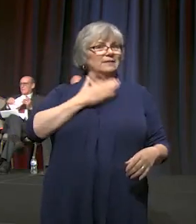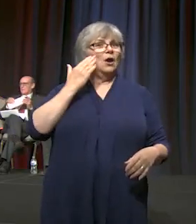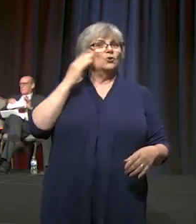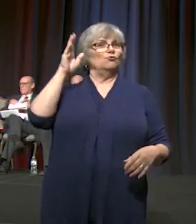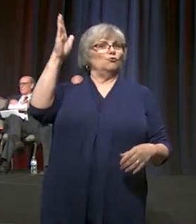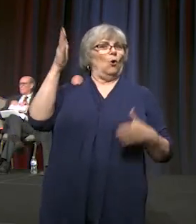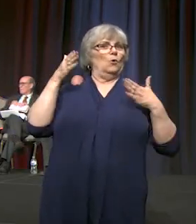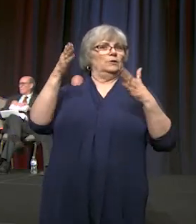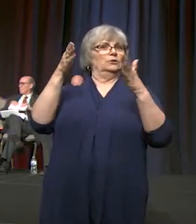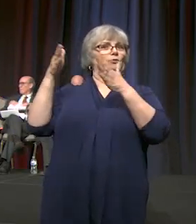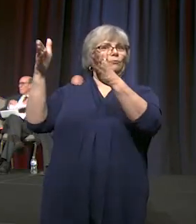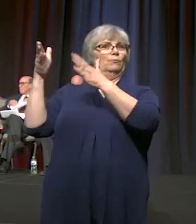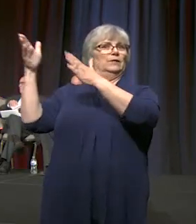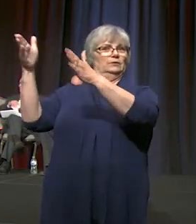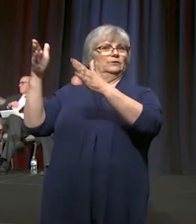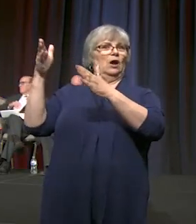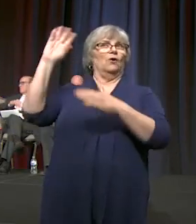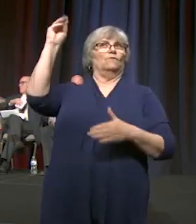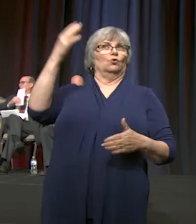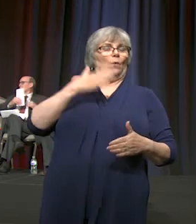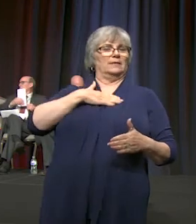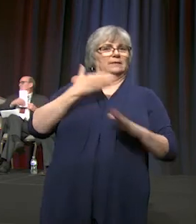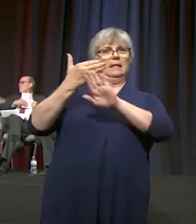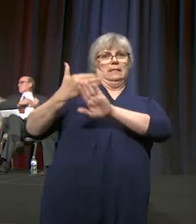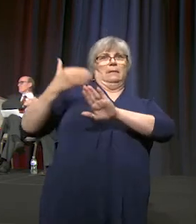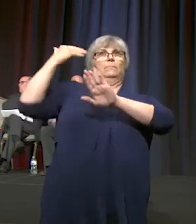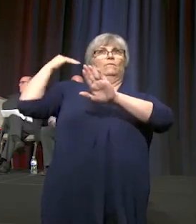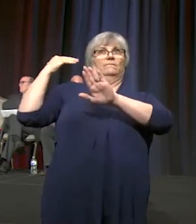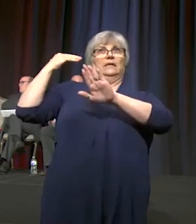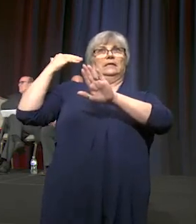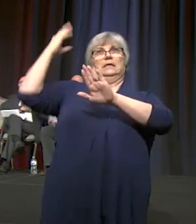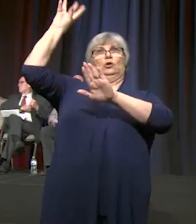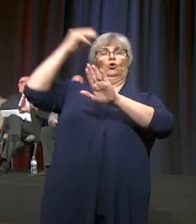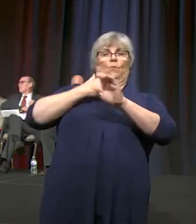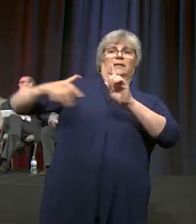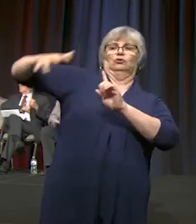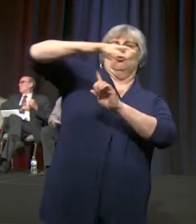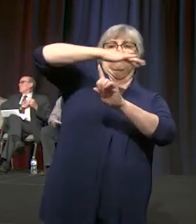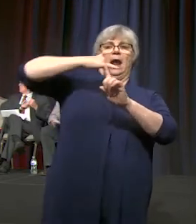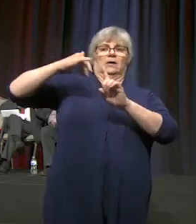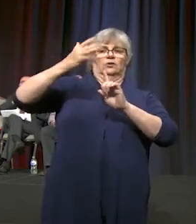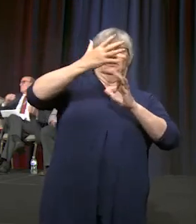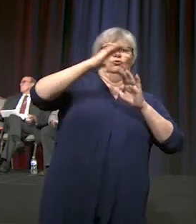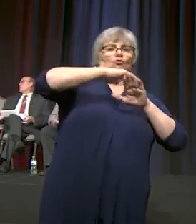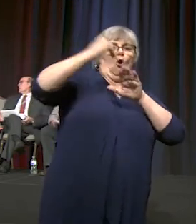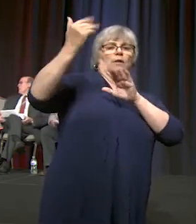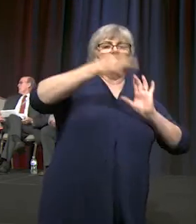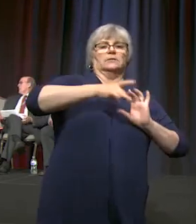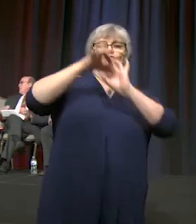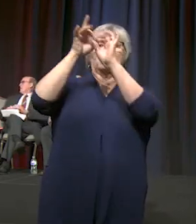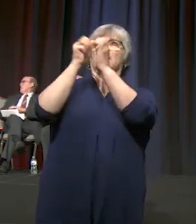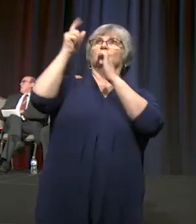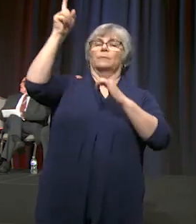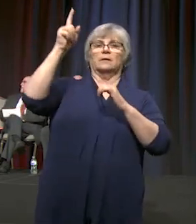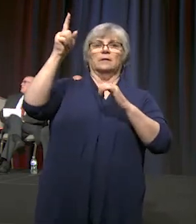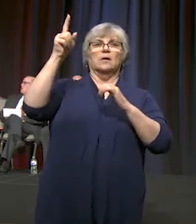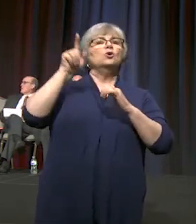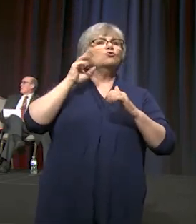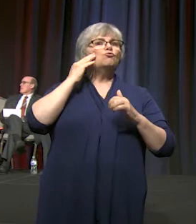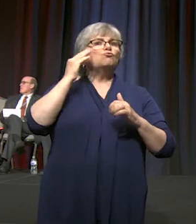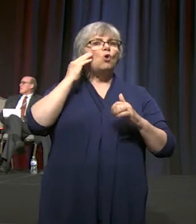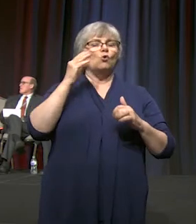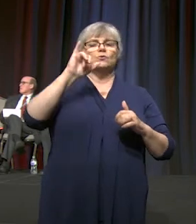grace, his provenient grace that is all around us, calling us into relationship with him, the justifying grace